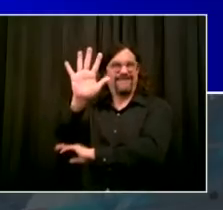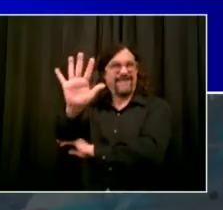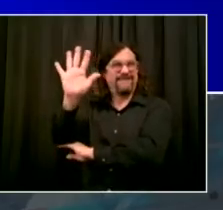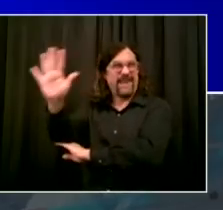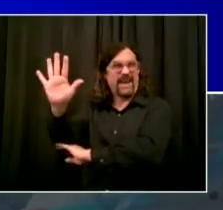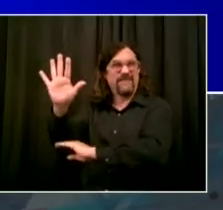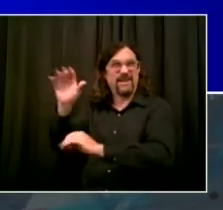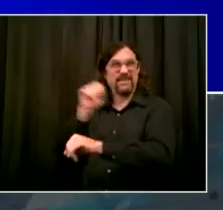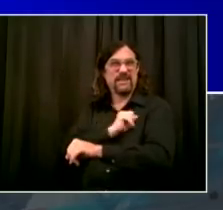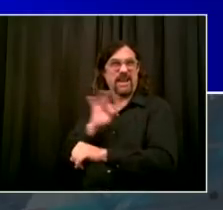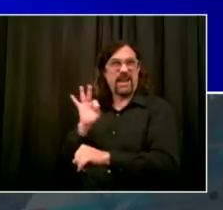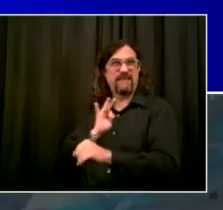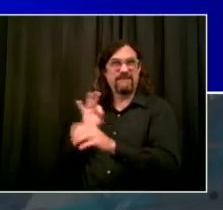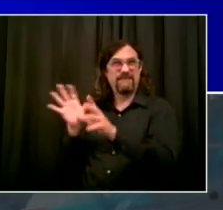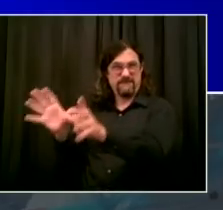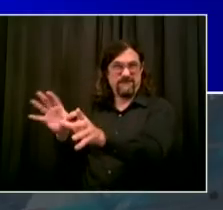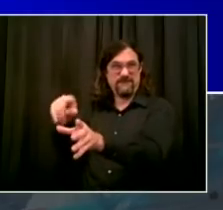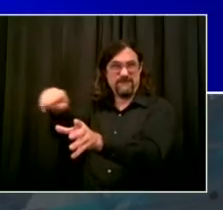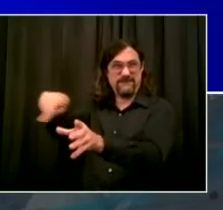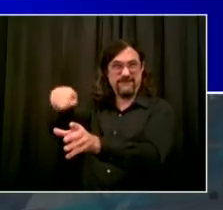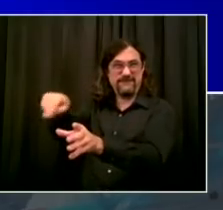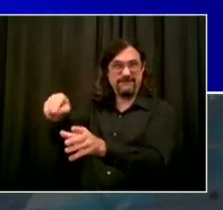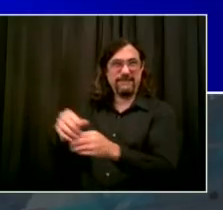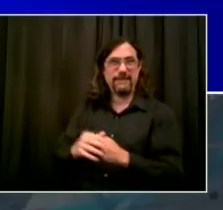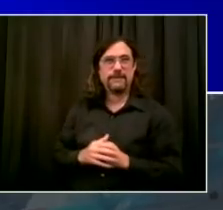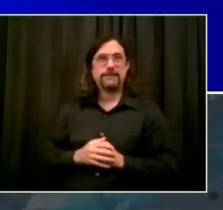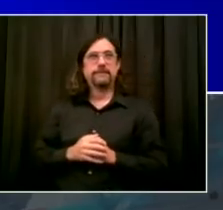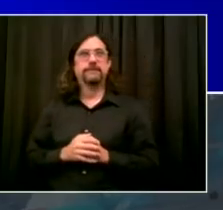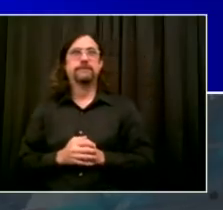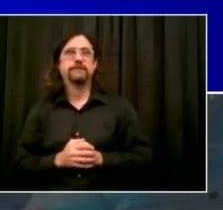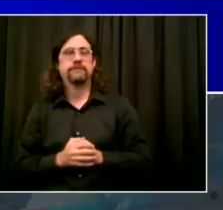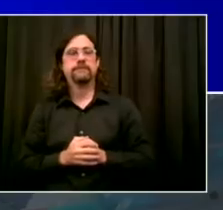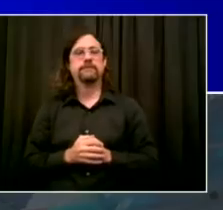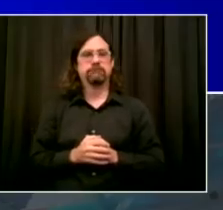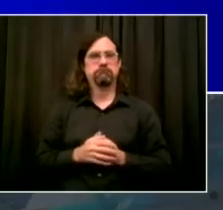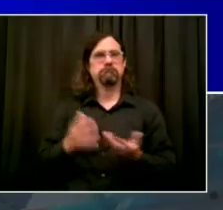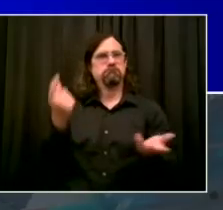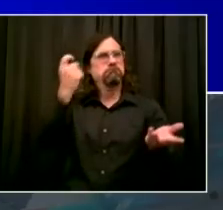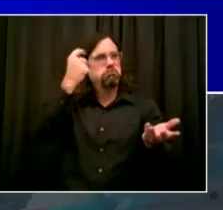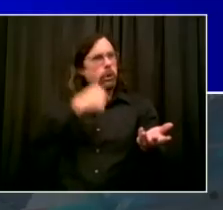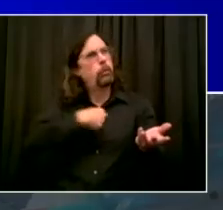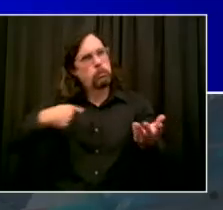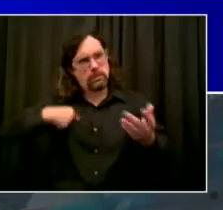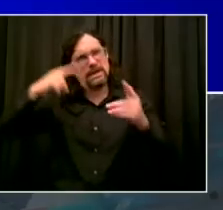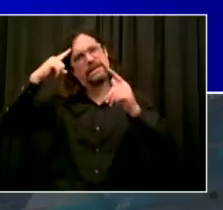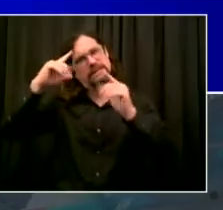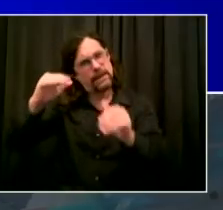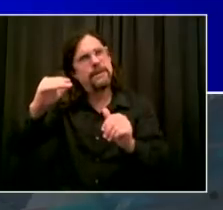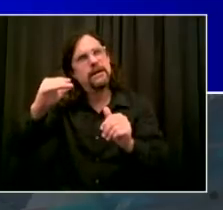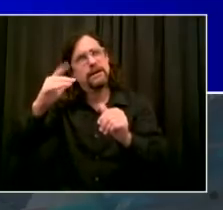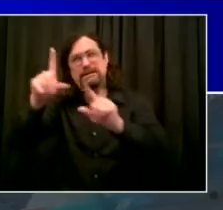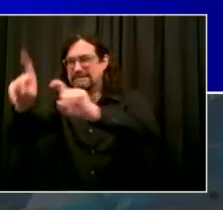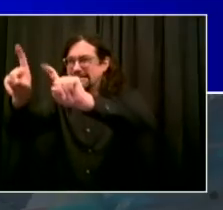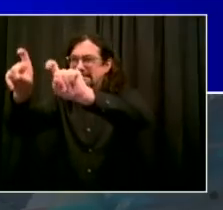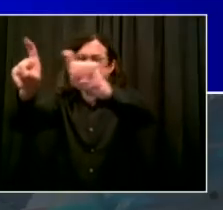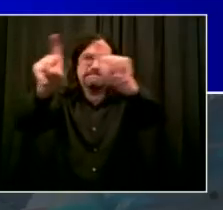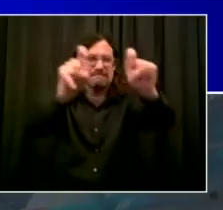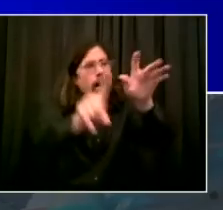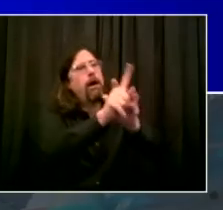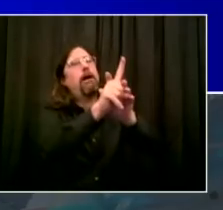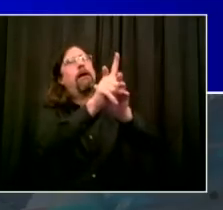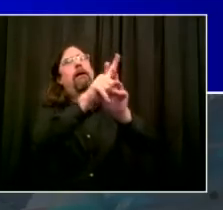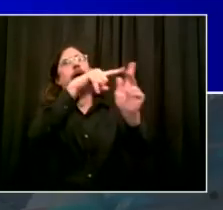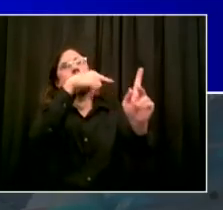positive. And those folks will immediately get support. They'll be helped to get home, to safely